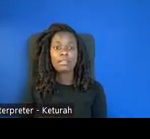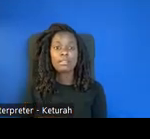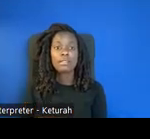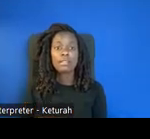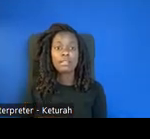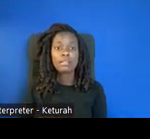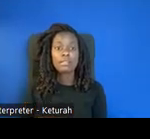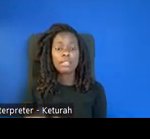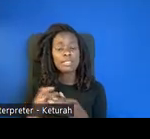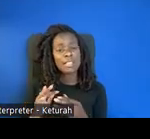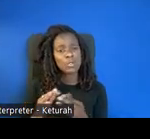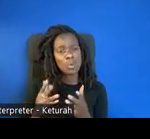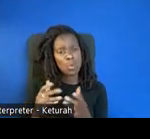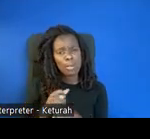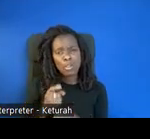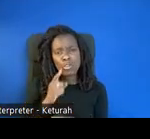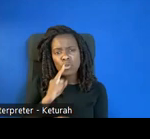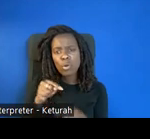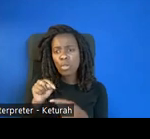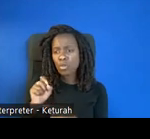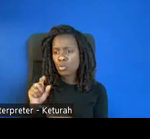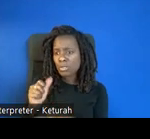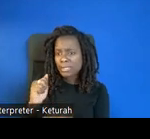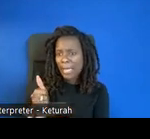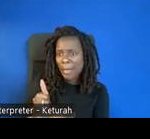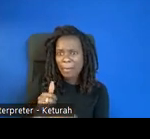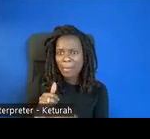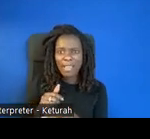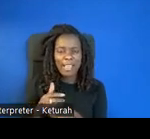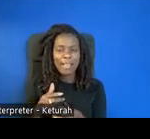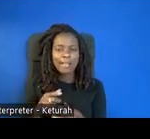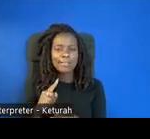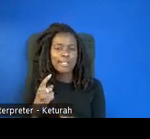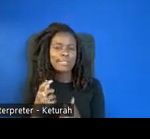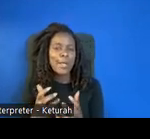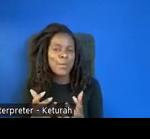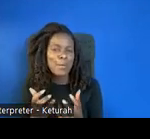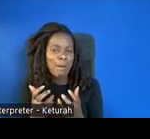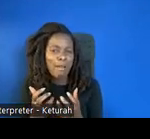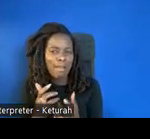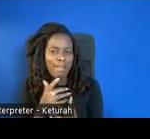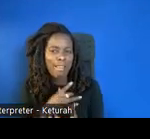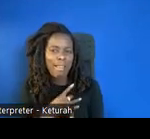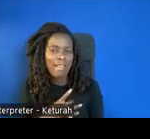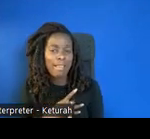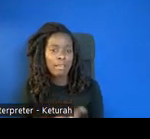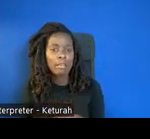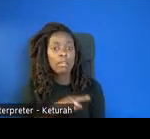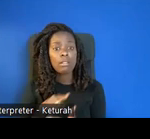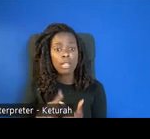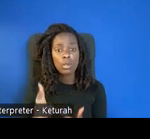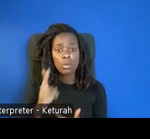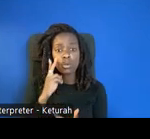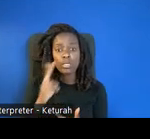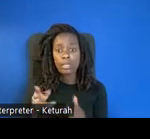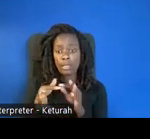And says, we want to make sure these tools are set up just like you like them. And when you go from that page, it takes you straight into the settings